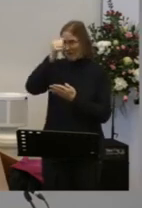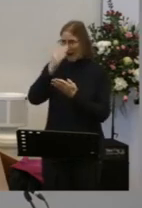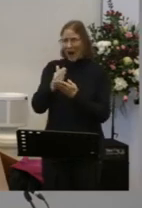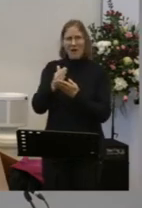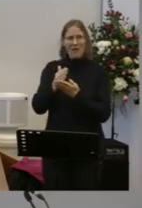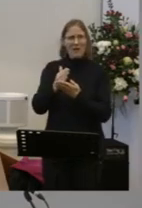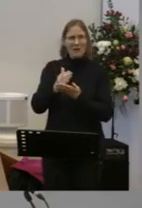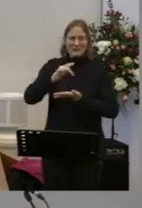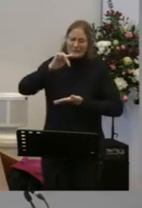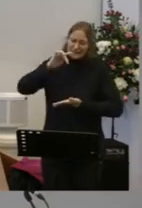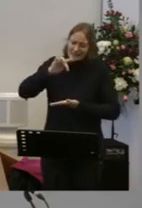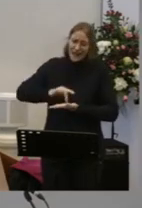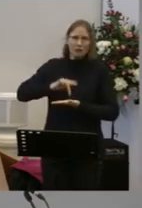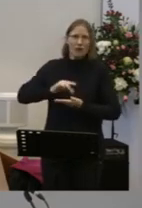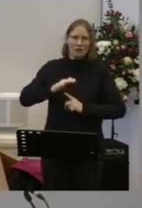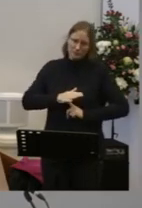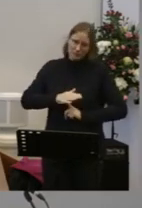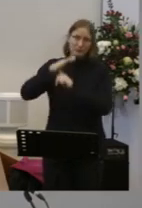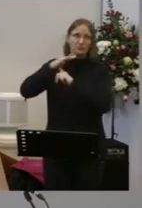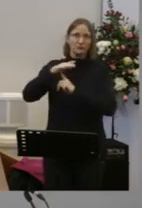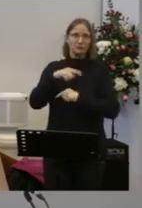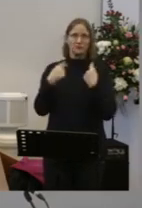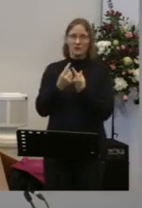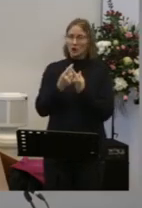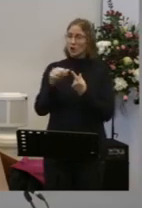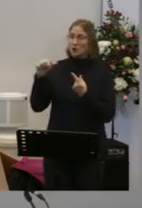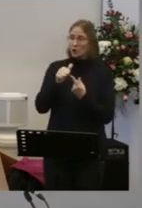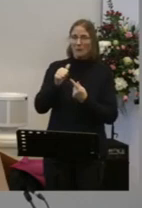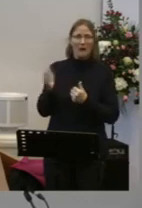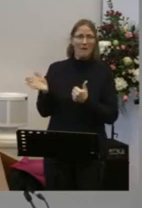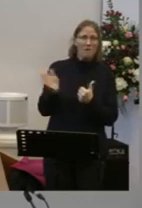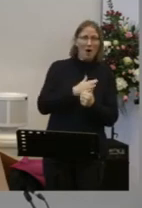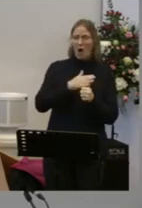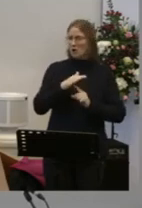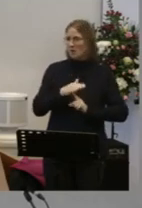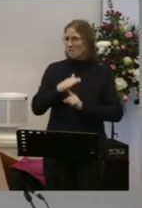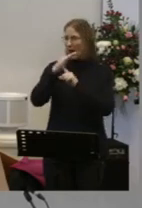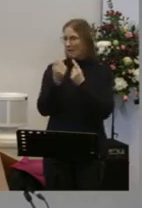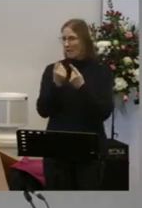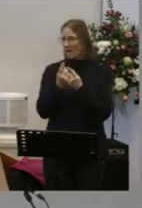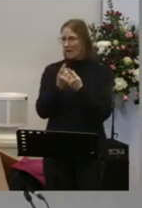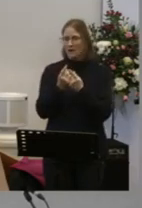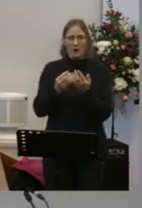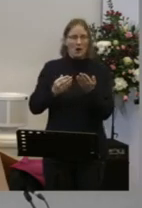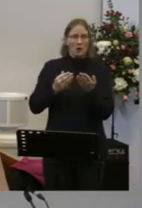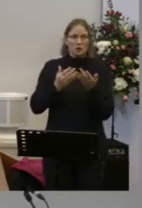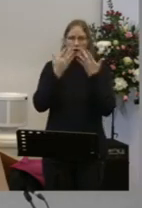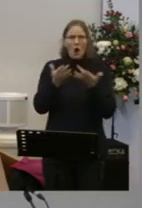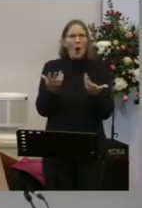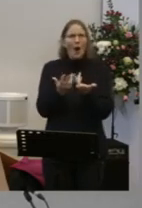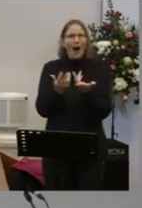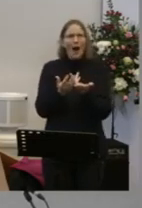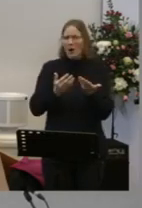main thing about us That in our differences In our personalities In our varying